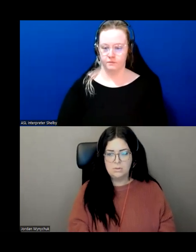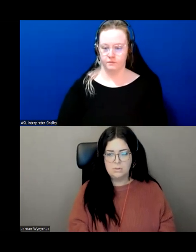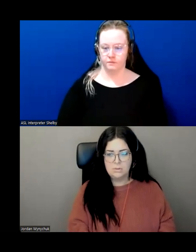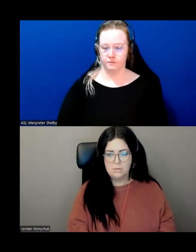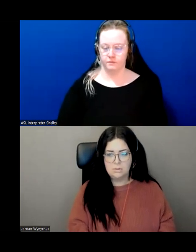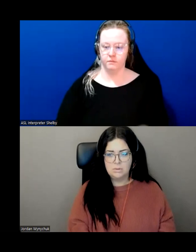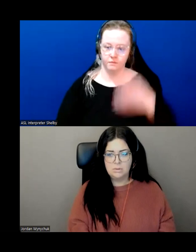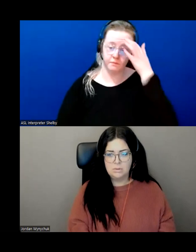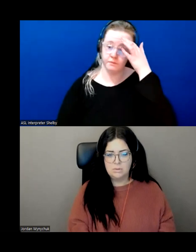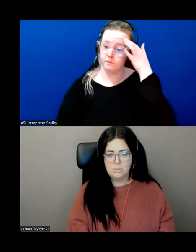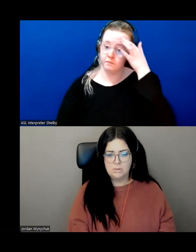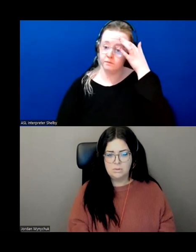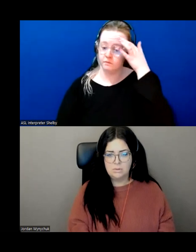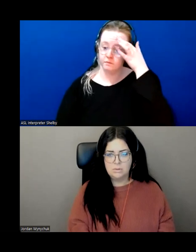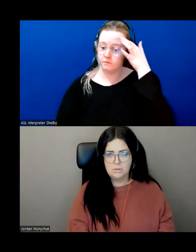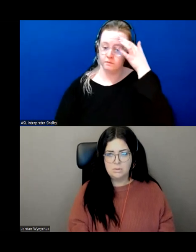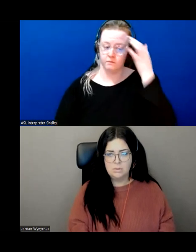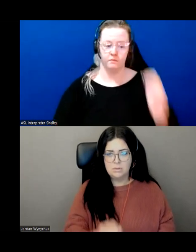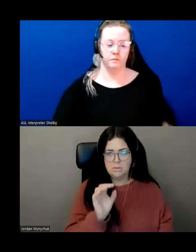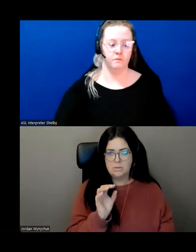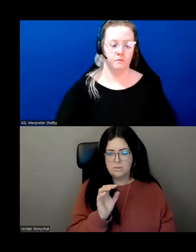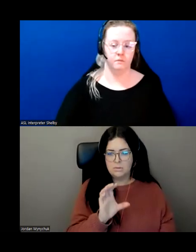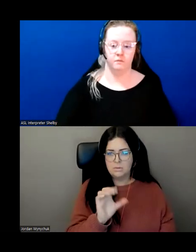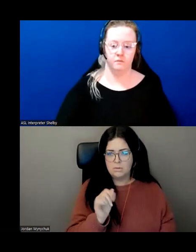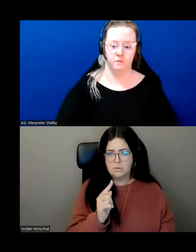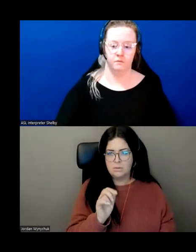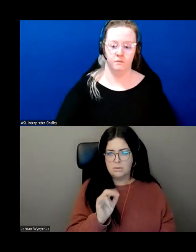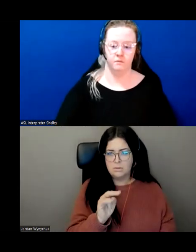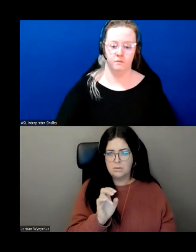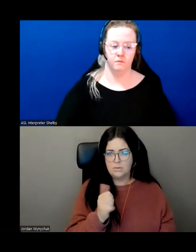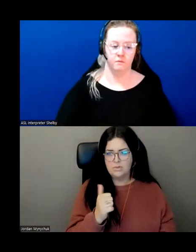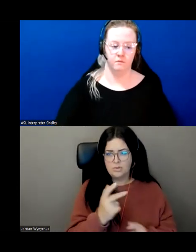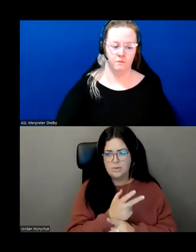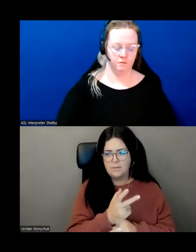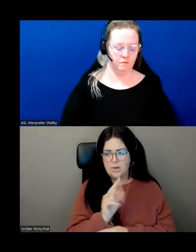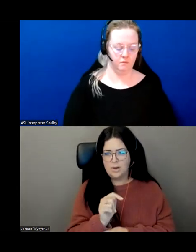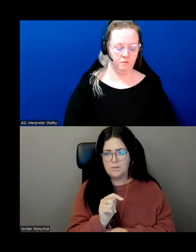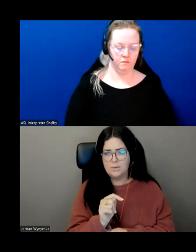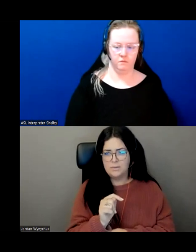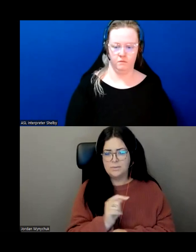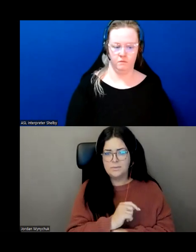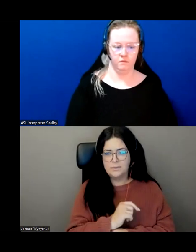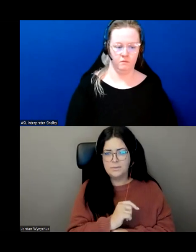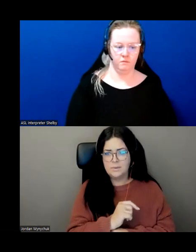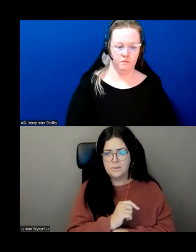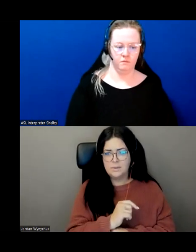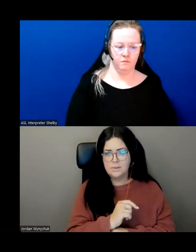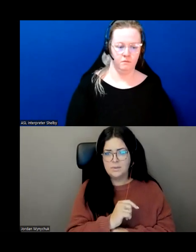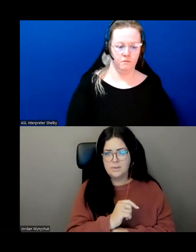i've i've uh that's okay yeah it's actually starting to